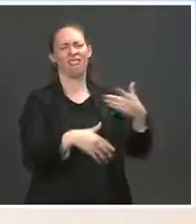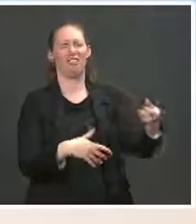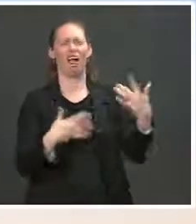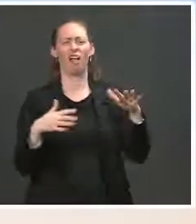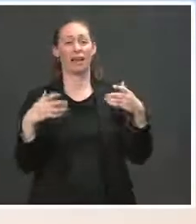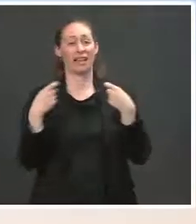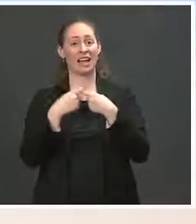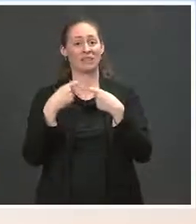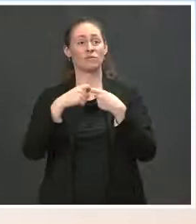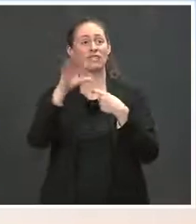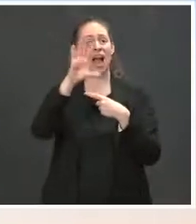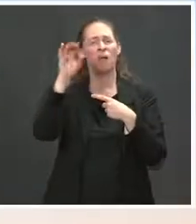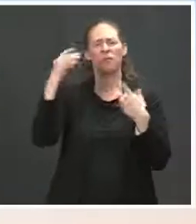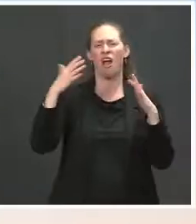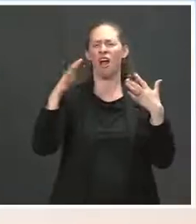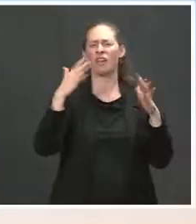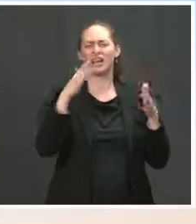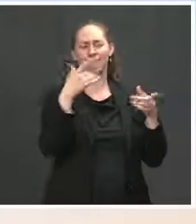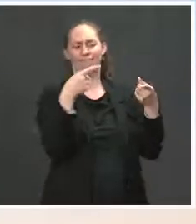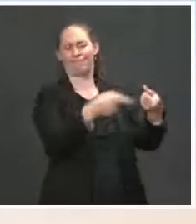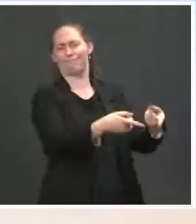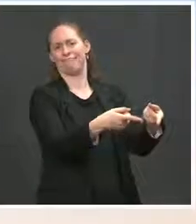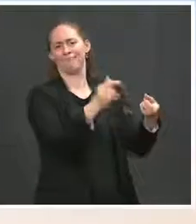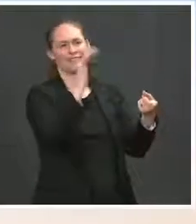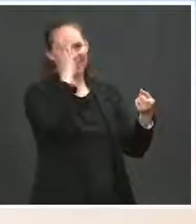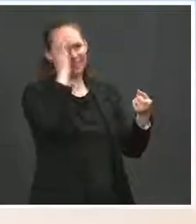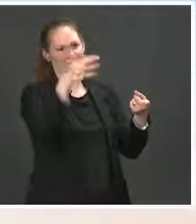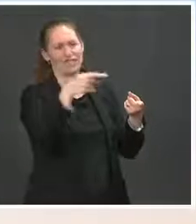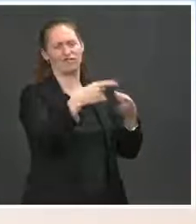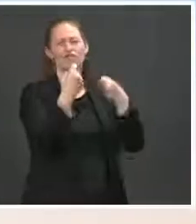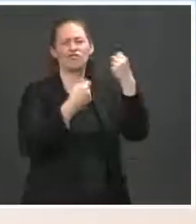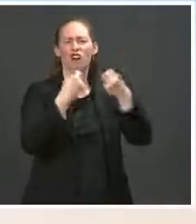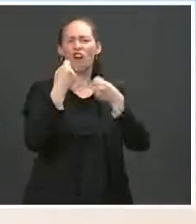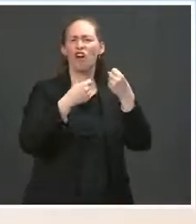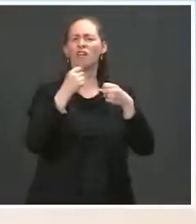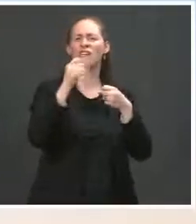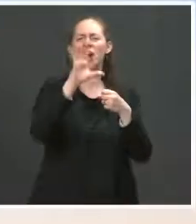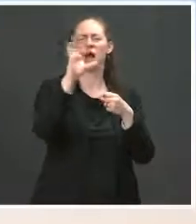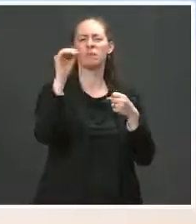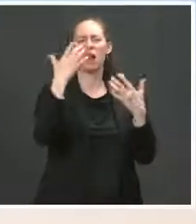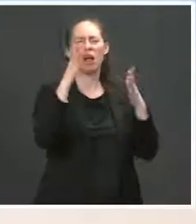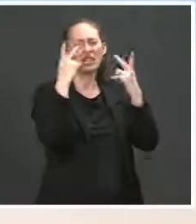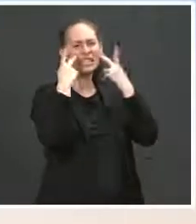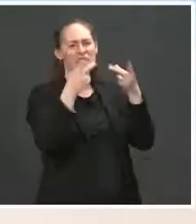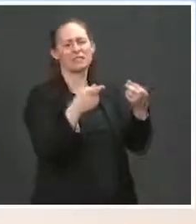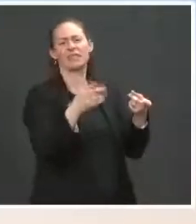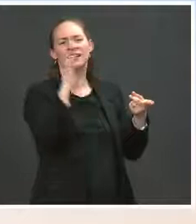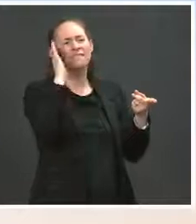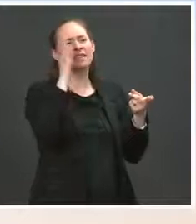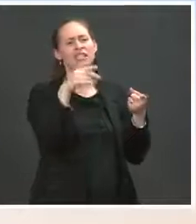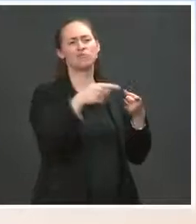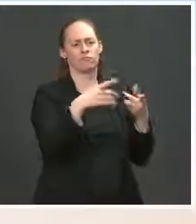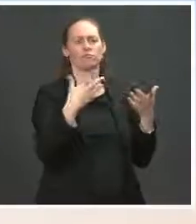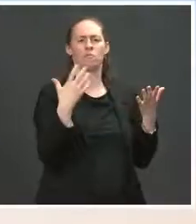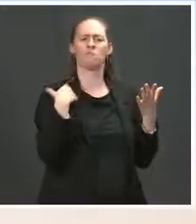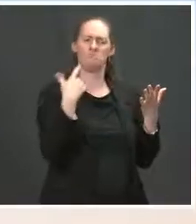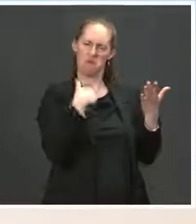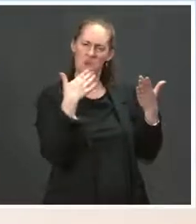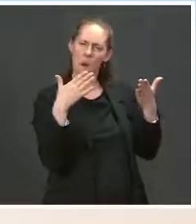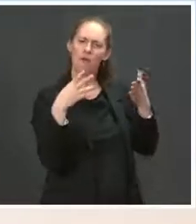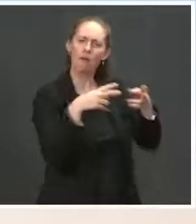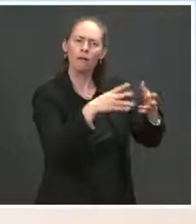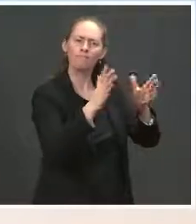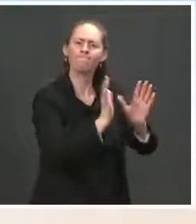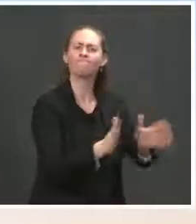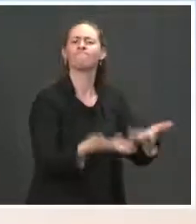of their industries are going anyway. But we want to incentivize and make that something that we can jumpstart in a lot of